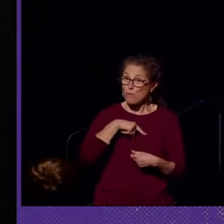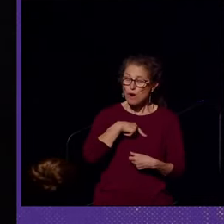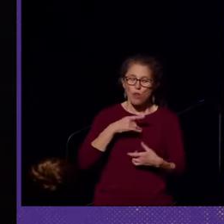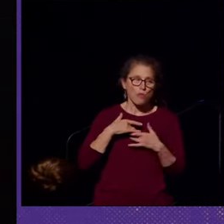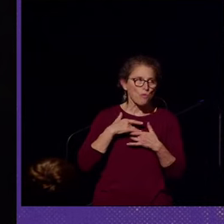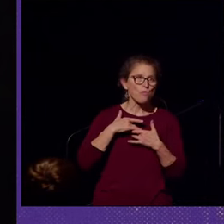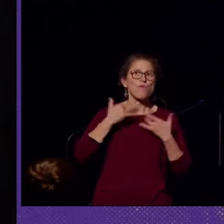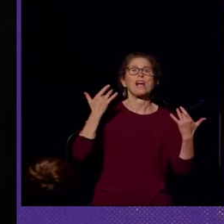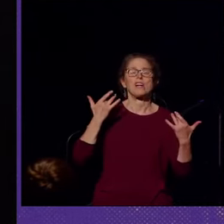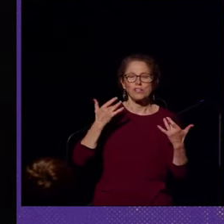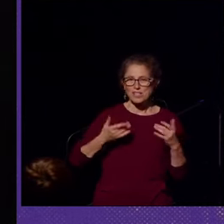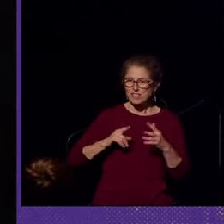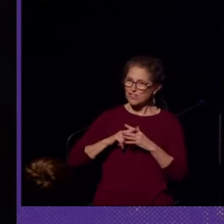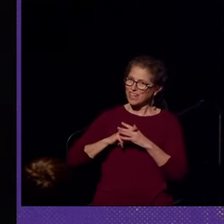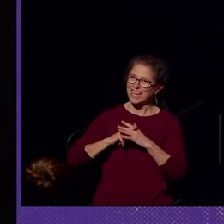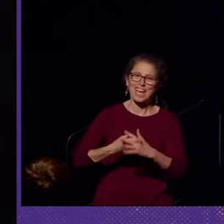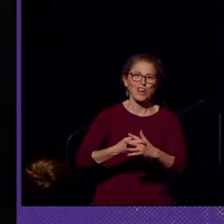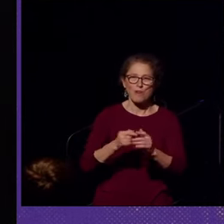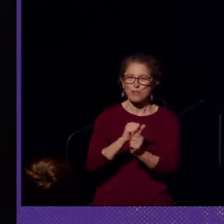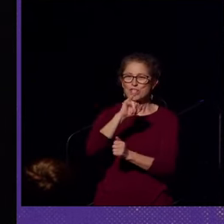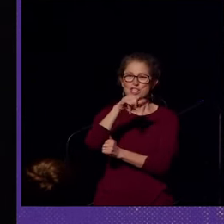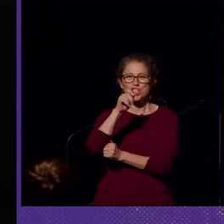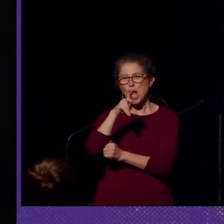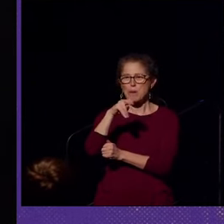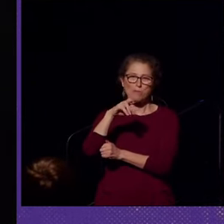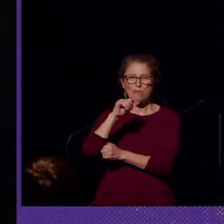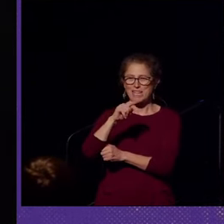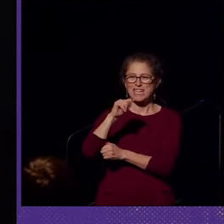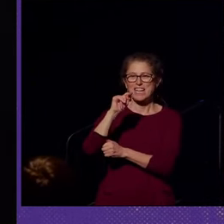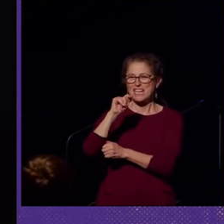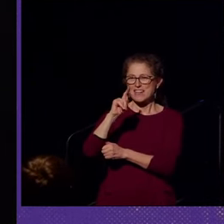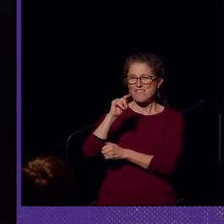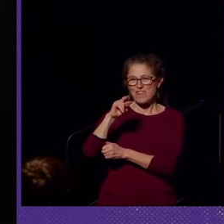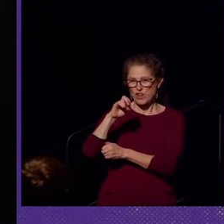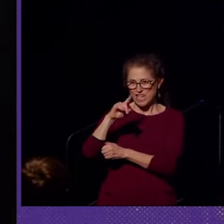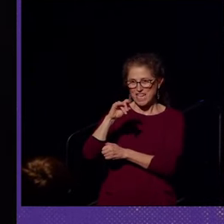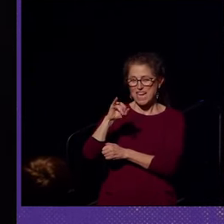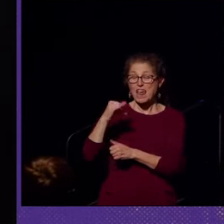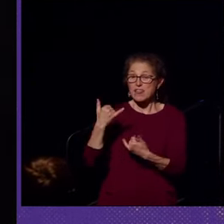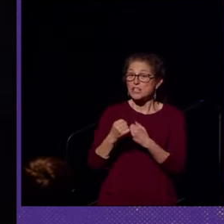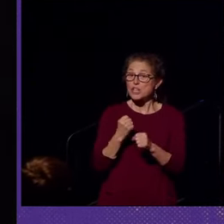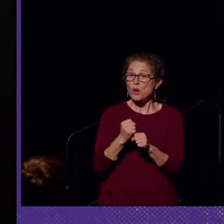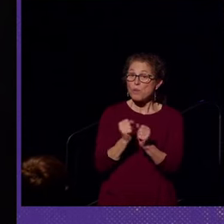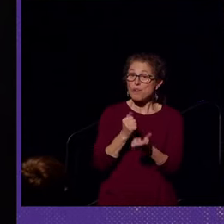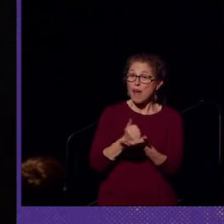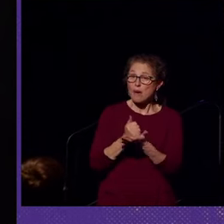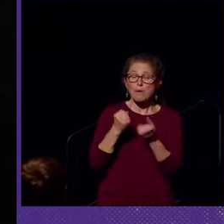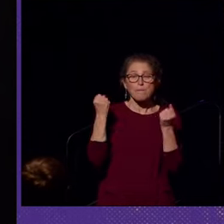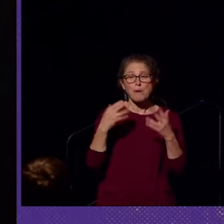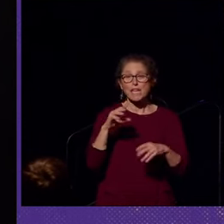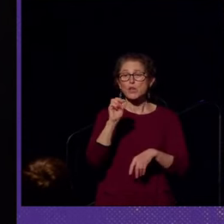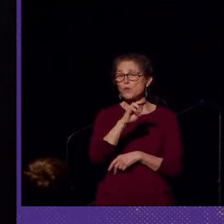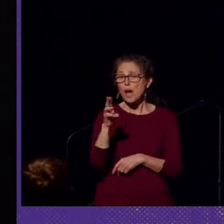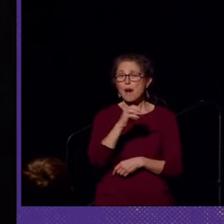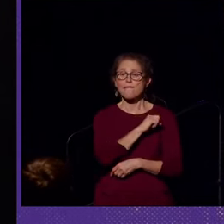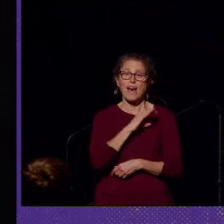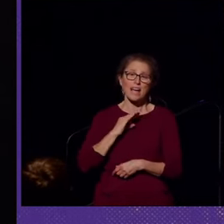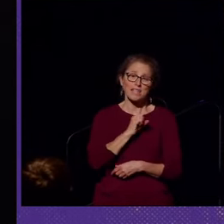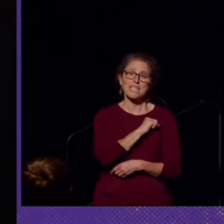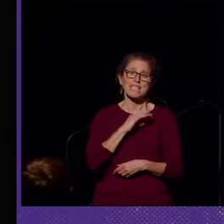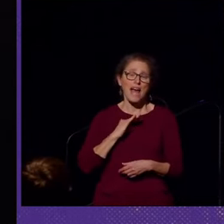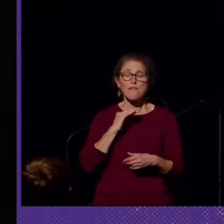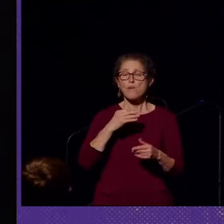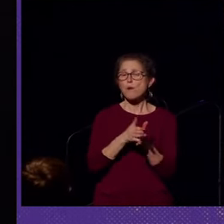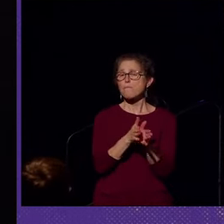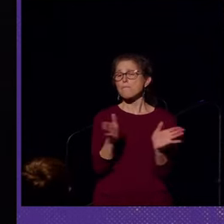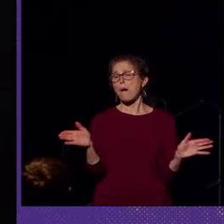thrilled to kick it off with Dr. Jaipreet Verdi. And this year, with the help of many UW faculty and staff, we are publicly